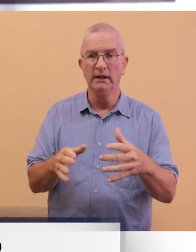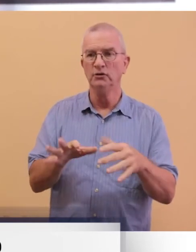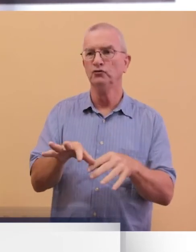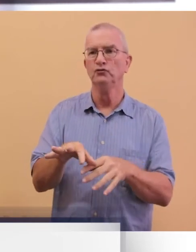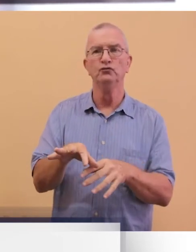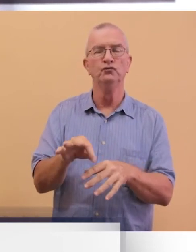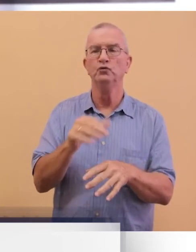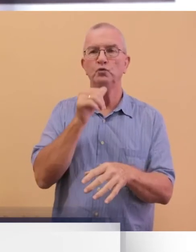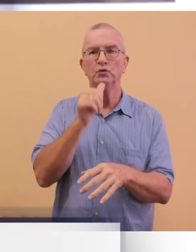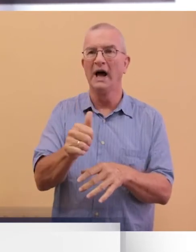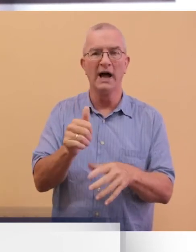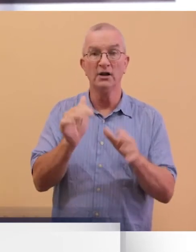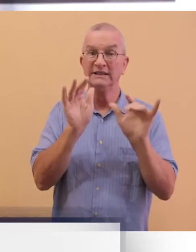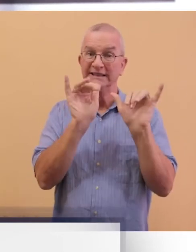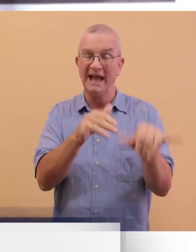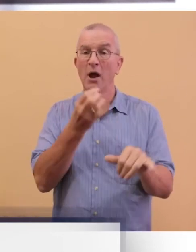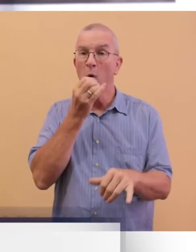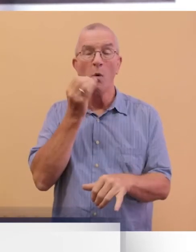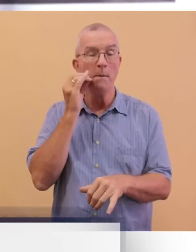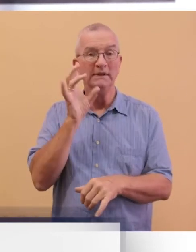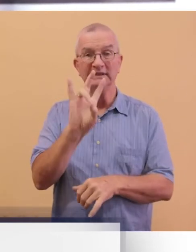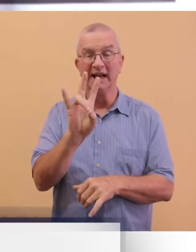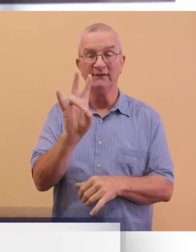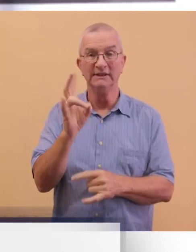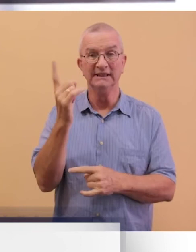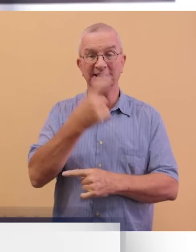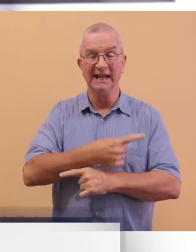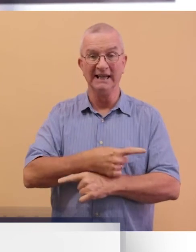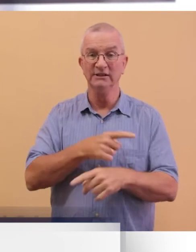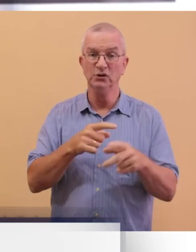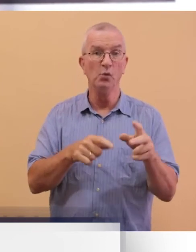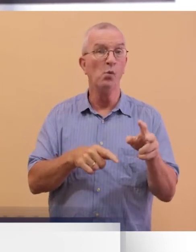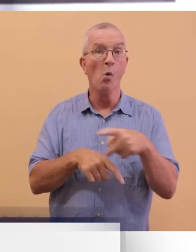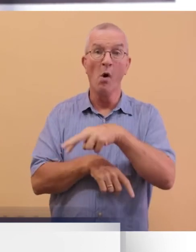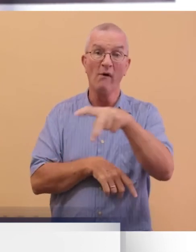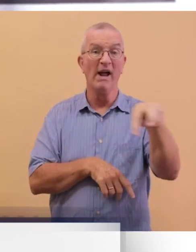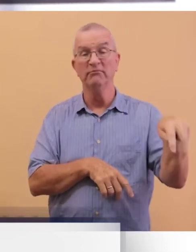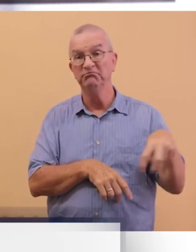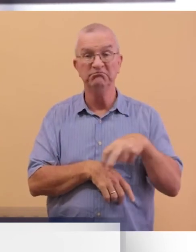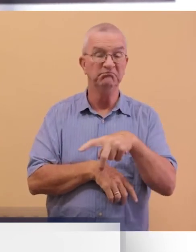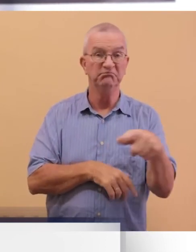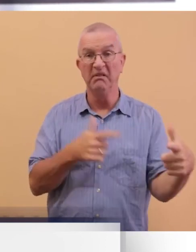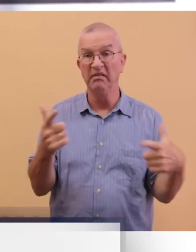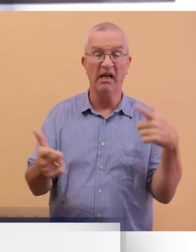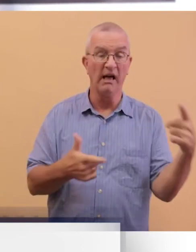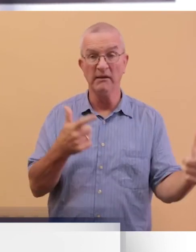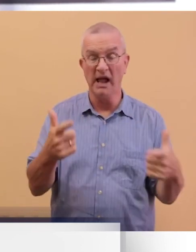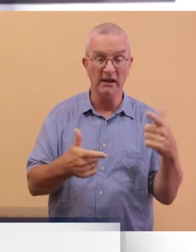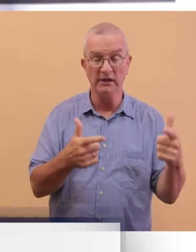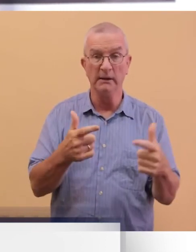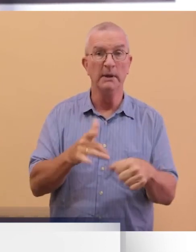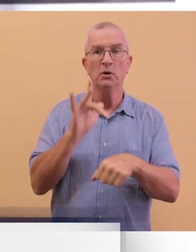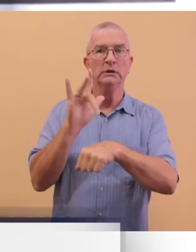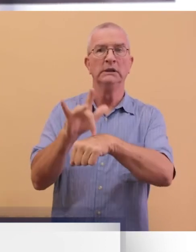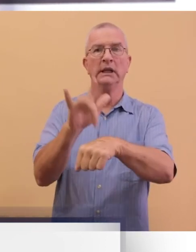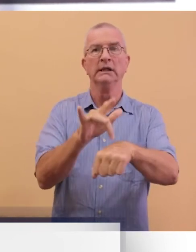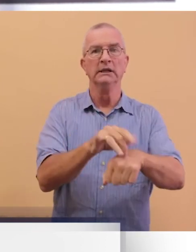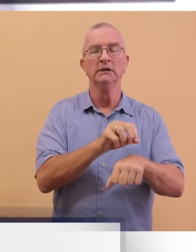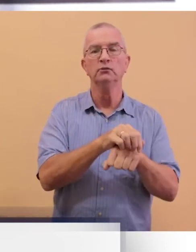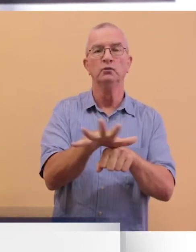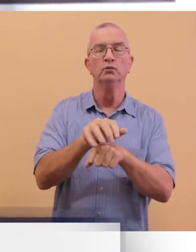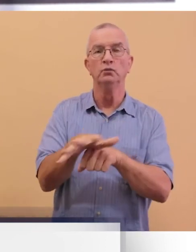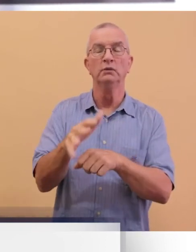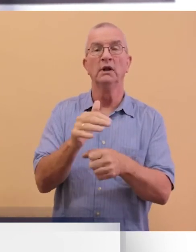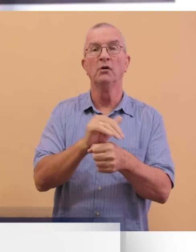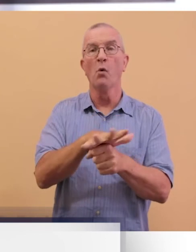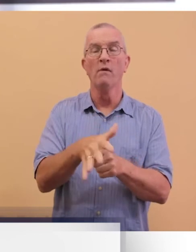to disregard this and to saunter out into the public, knowing that you can potentially be putting at risk the lives of